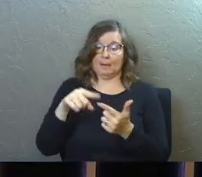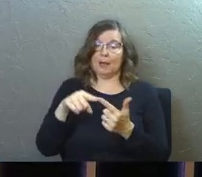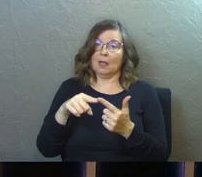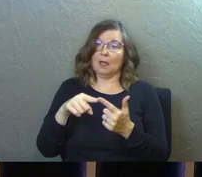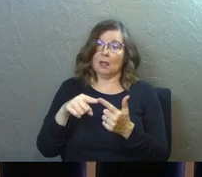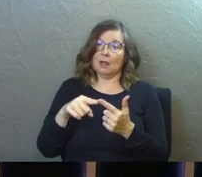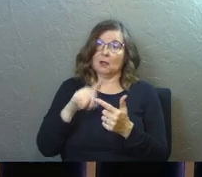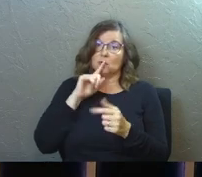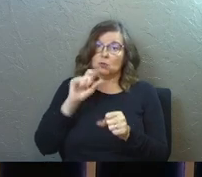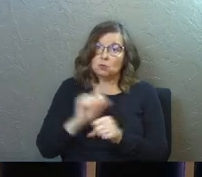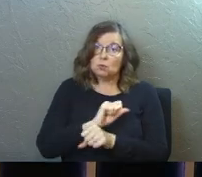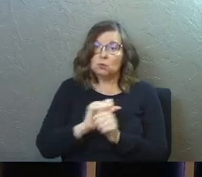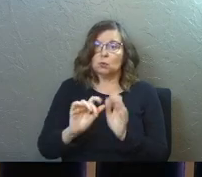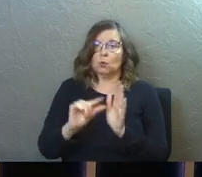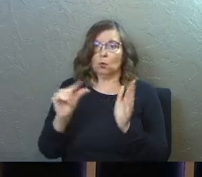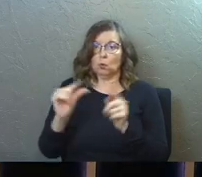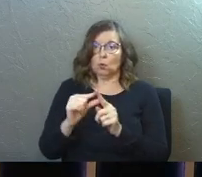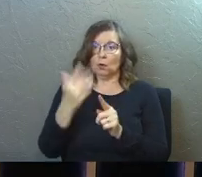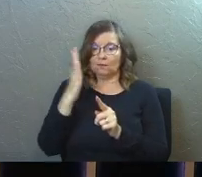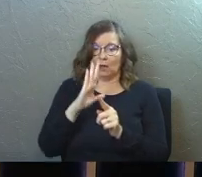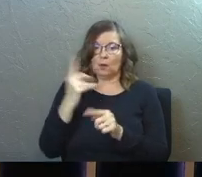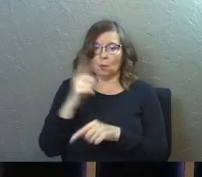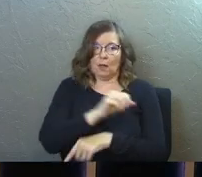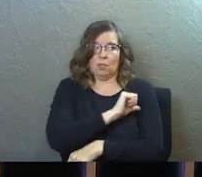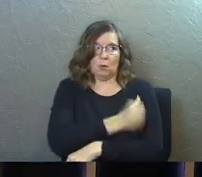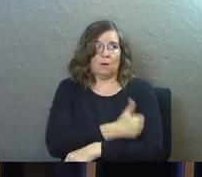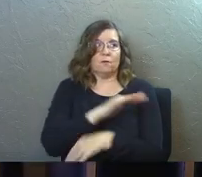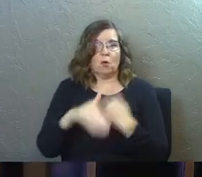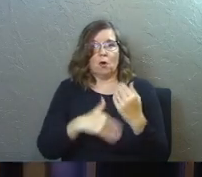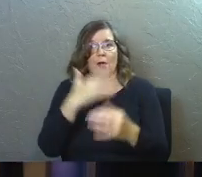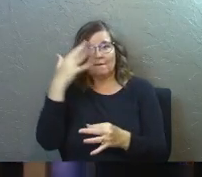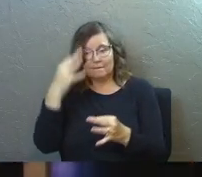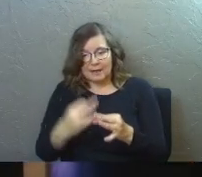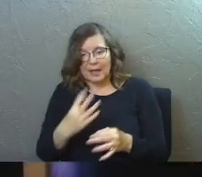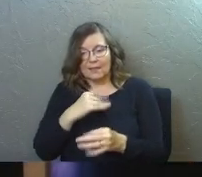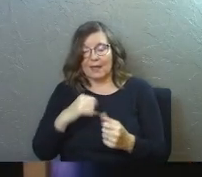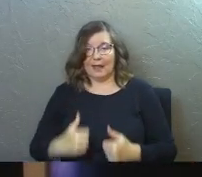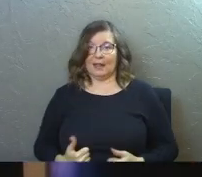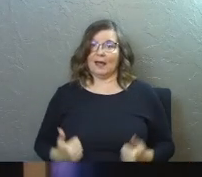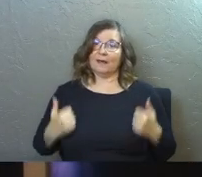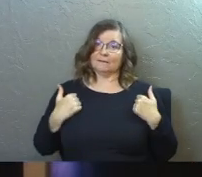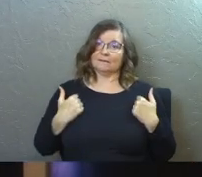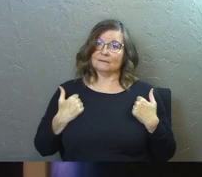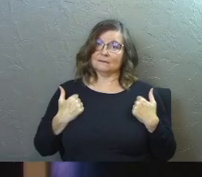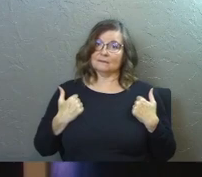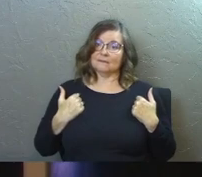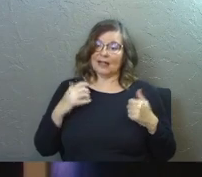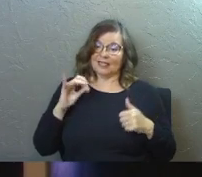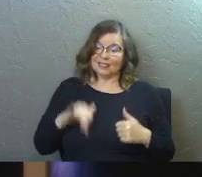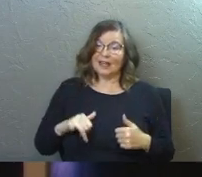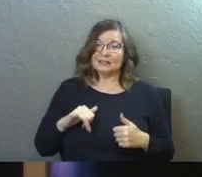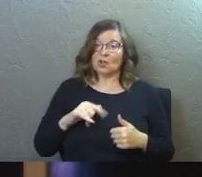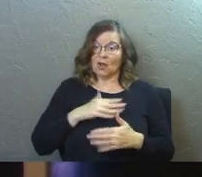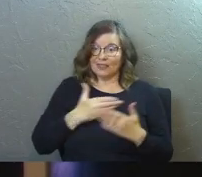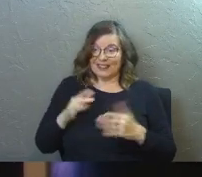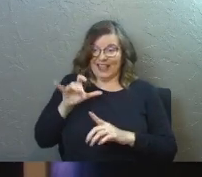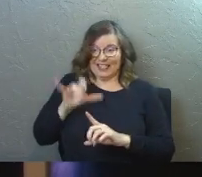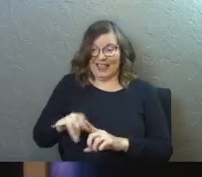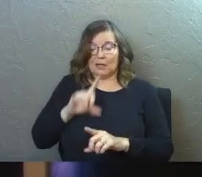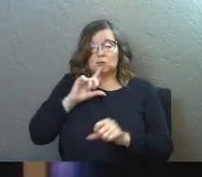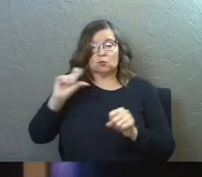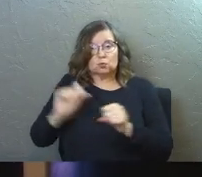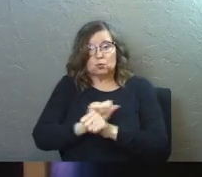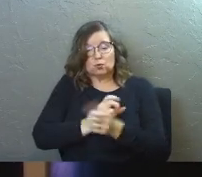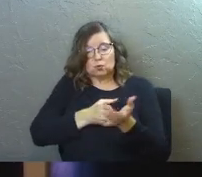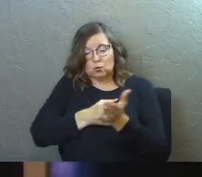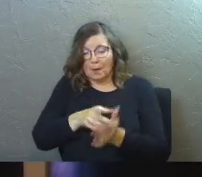the inspired word of God. And it is the one authority for all faith and life. Like those are, there are things like that,